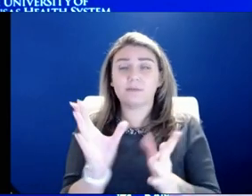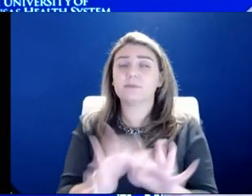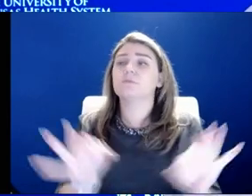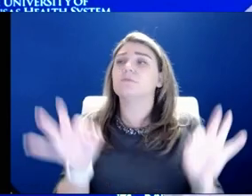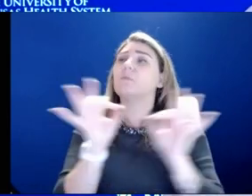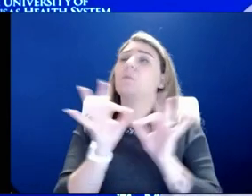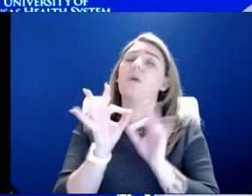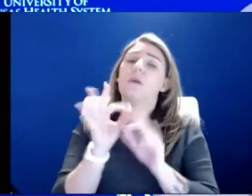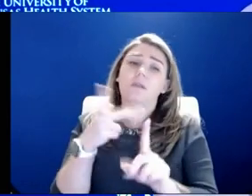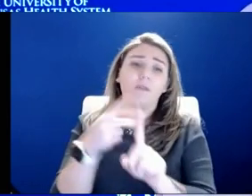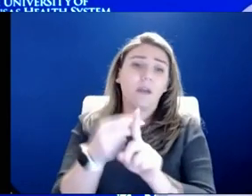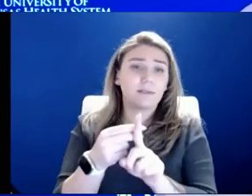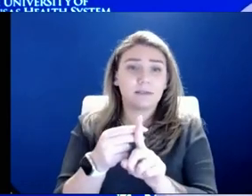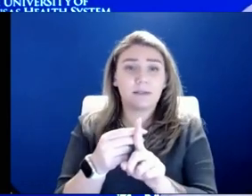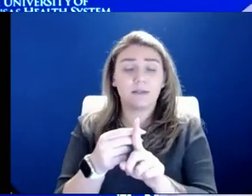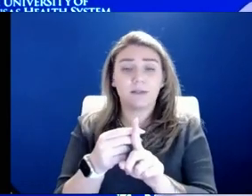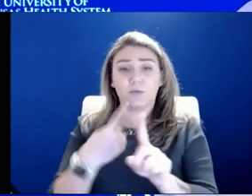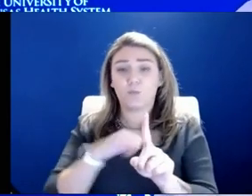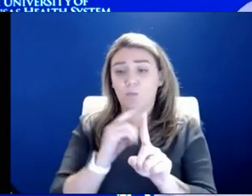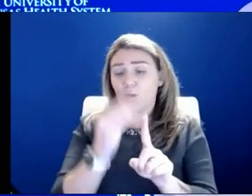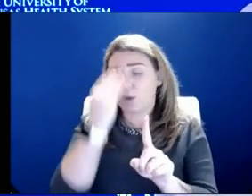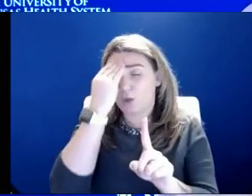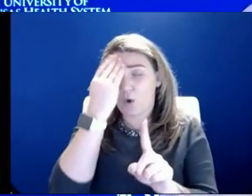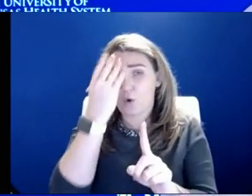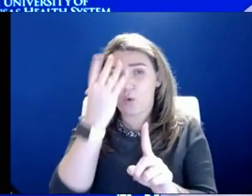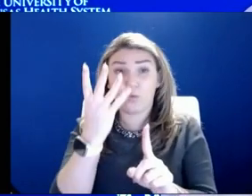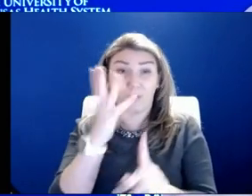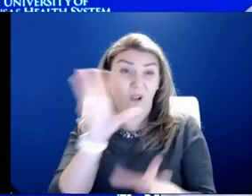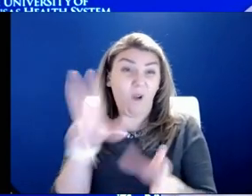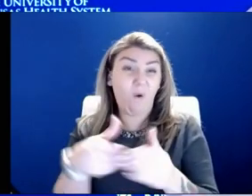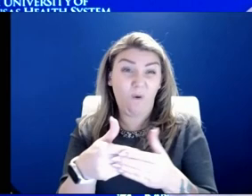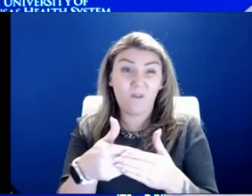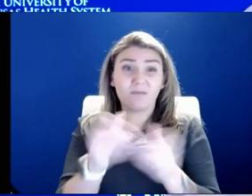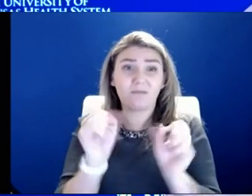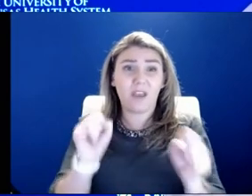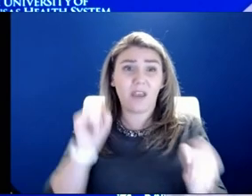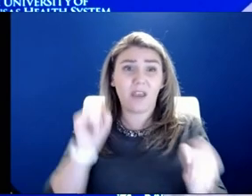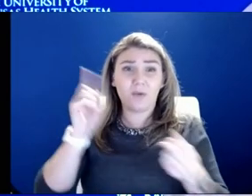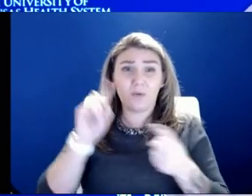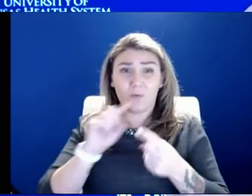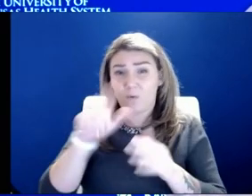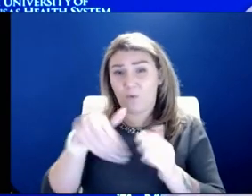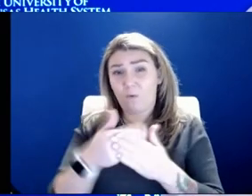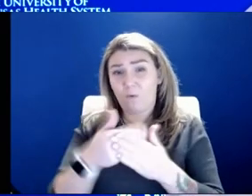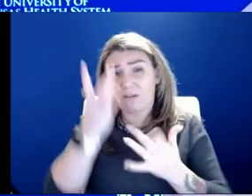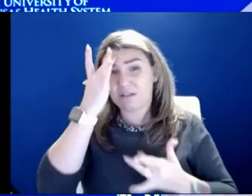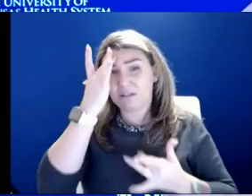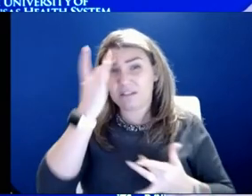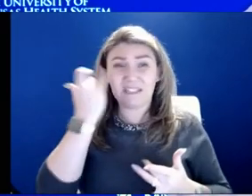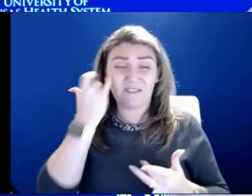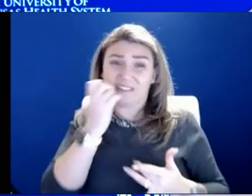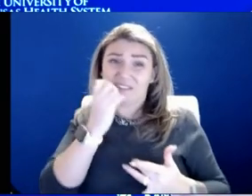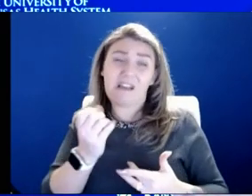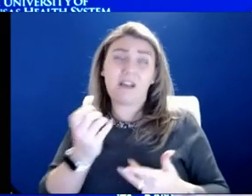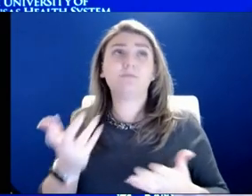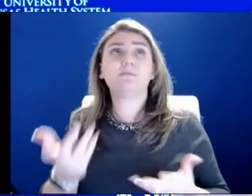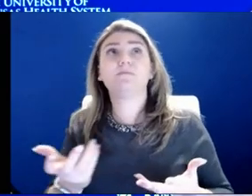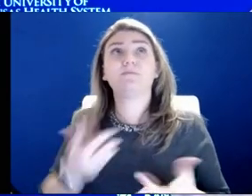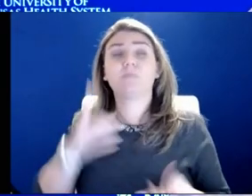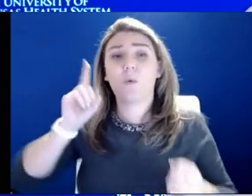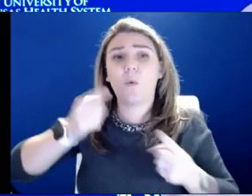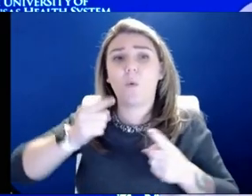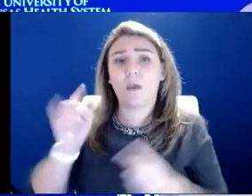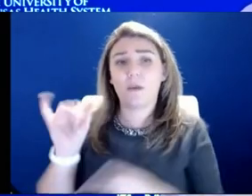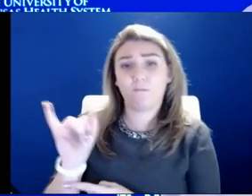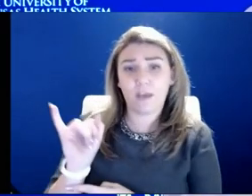vaccine can overall reduce the whole spectrum of disease. Even if it doesn't necessarily reduce infection, it can